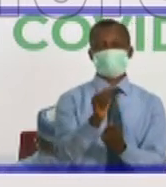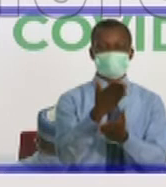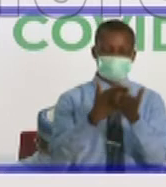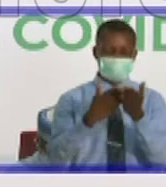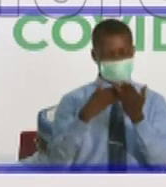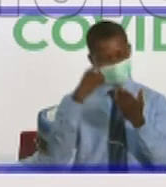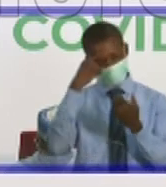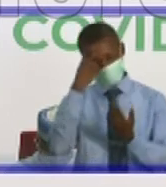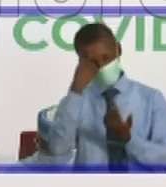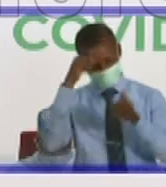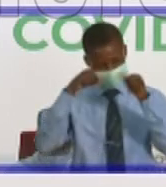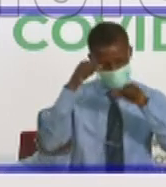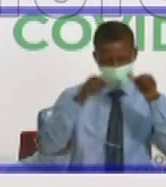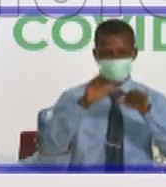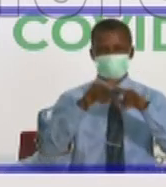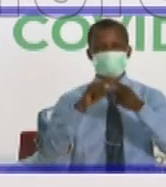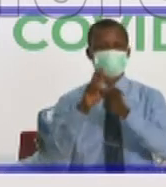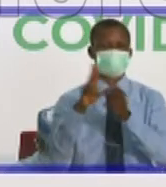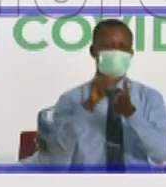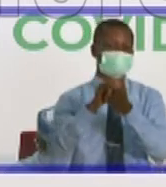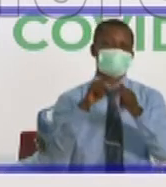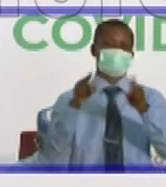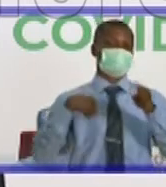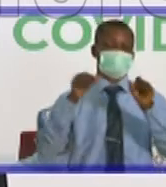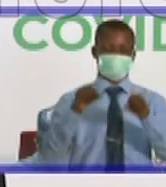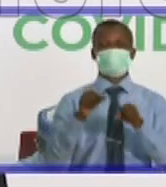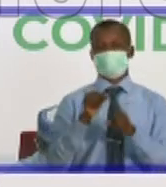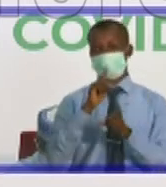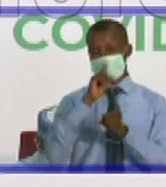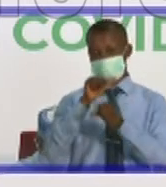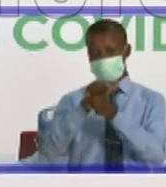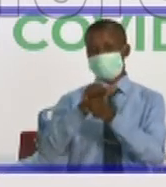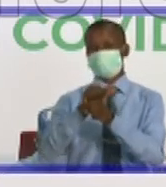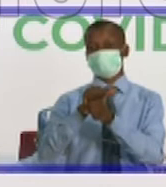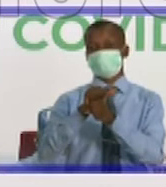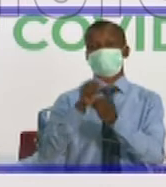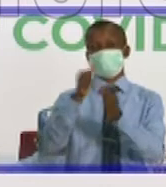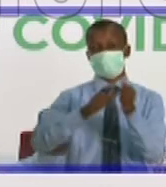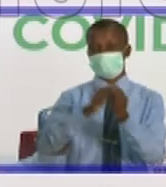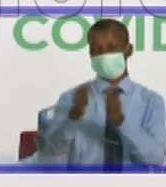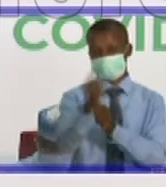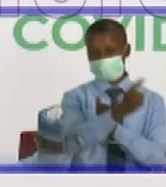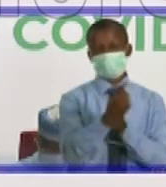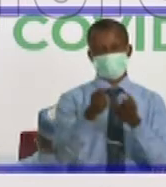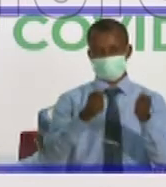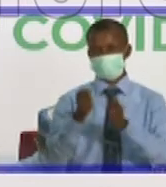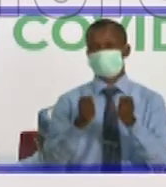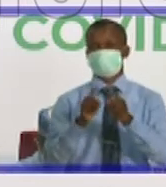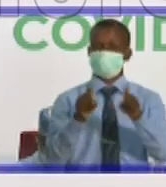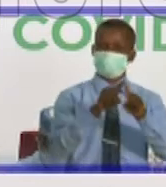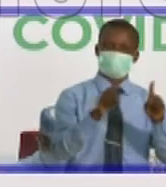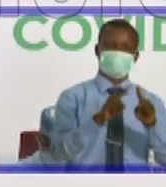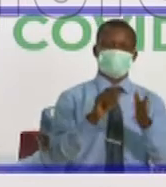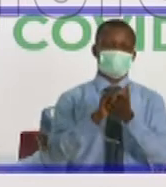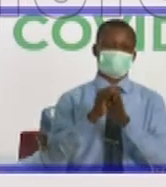to use them. But we can assure everyone managing cases that 14